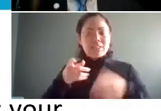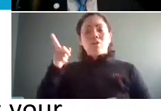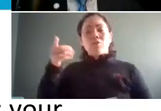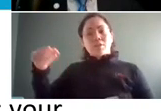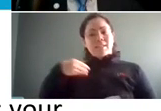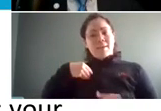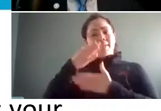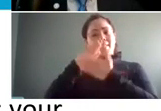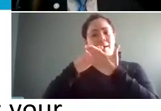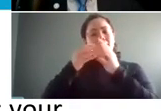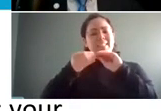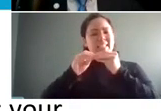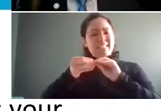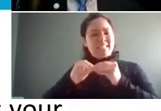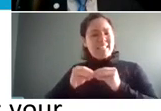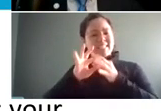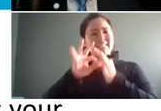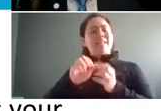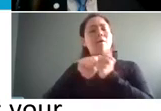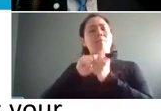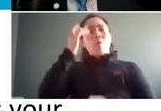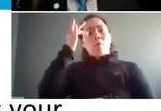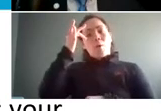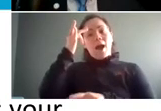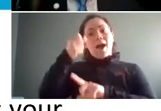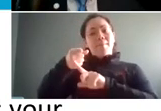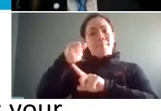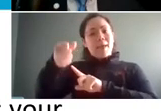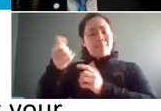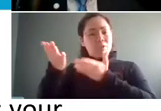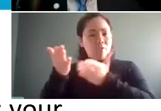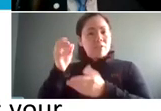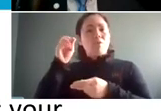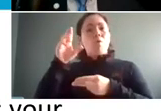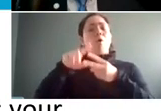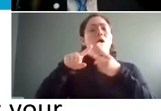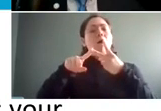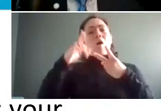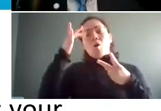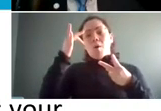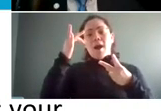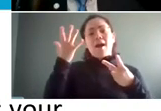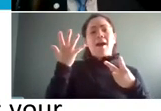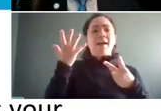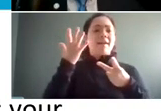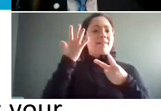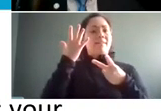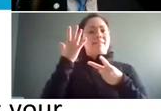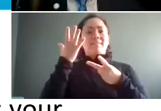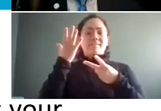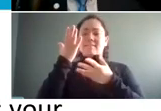statistics as far as why outplacement services or um even just doing some of these things and